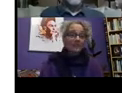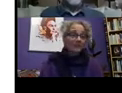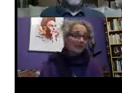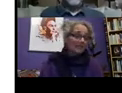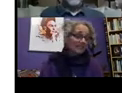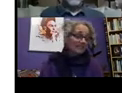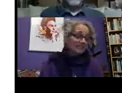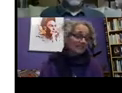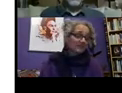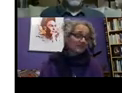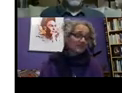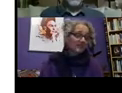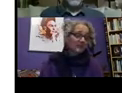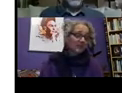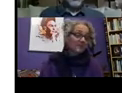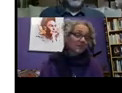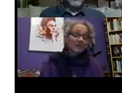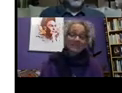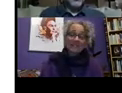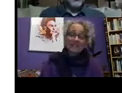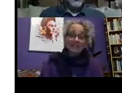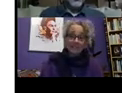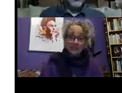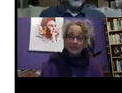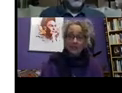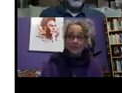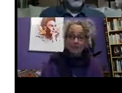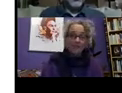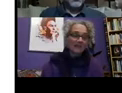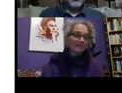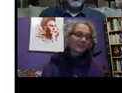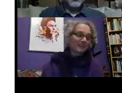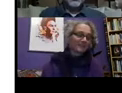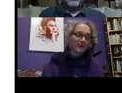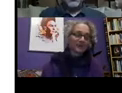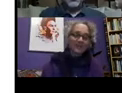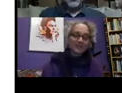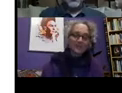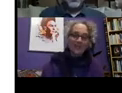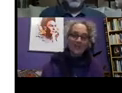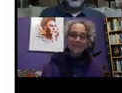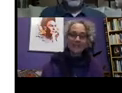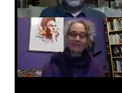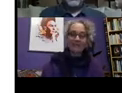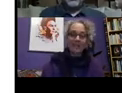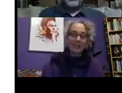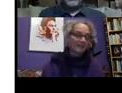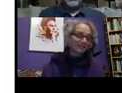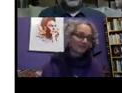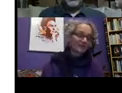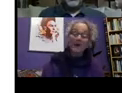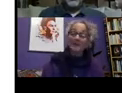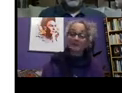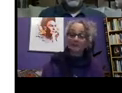huge inequalities in terms of transport and mobility, so called public transport in the UK is really